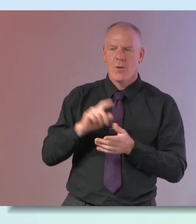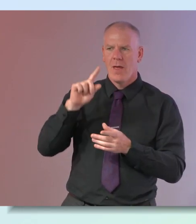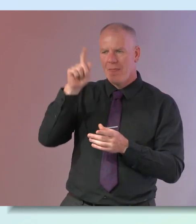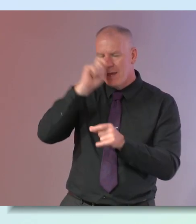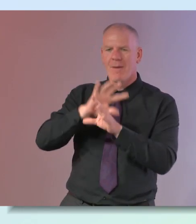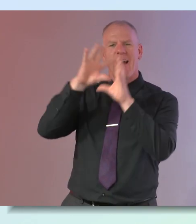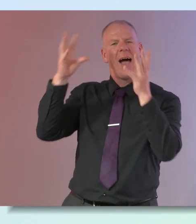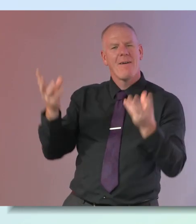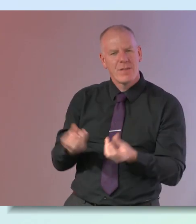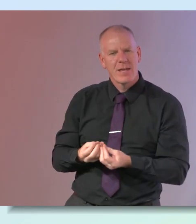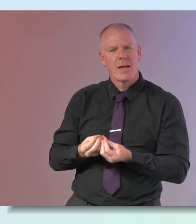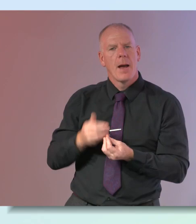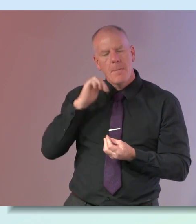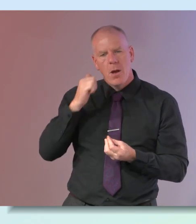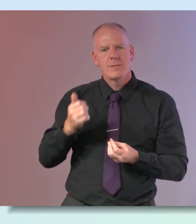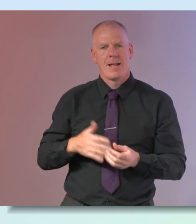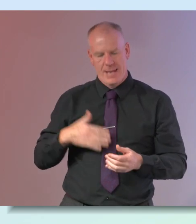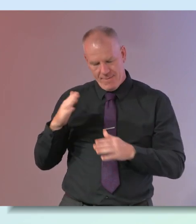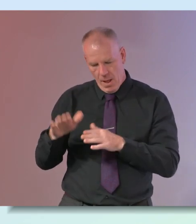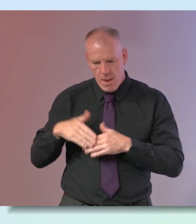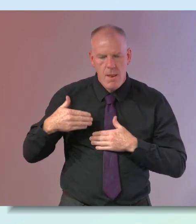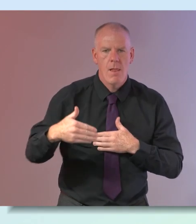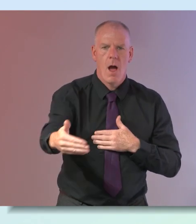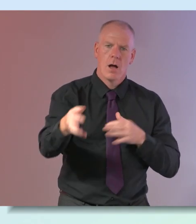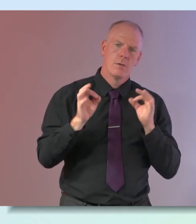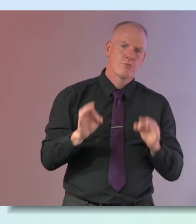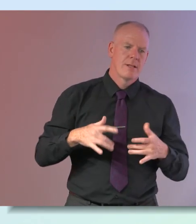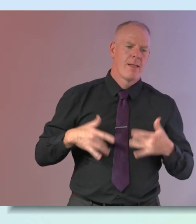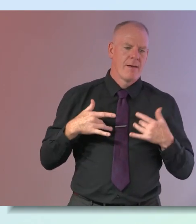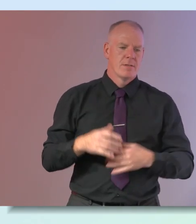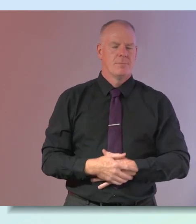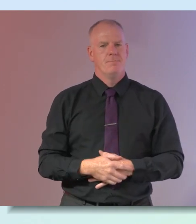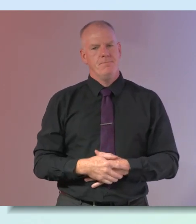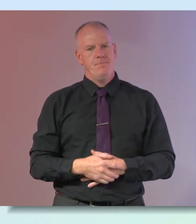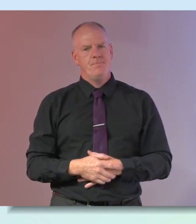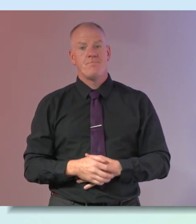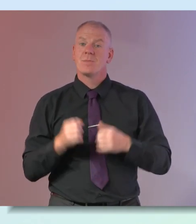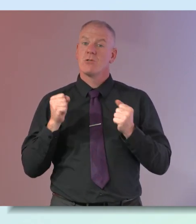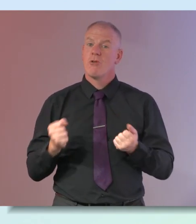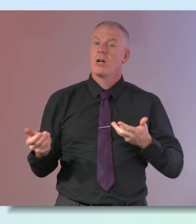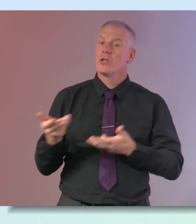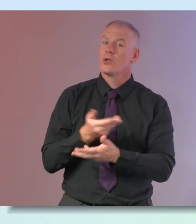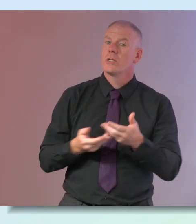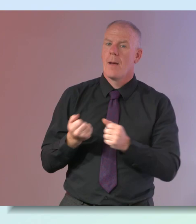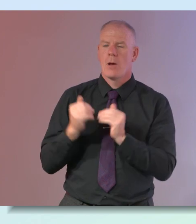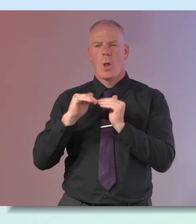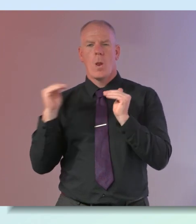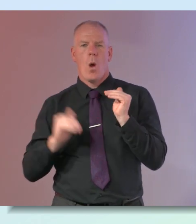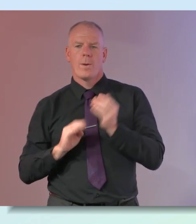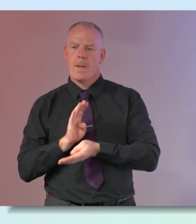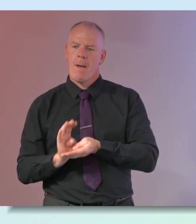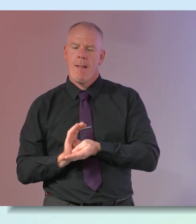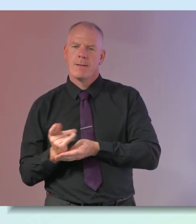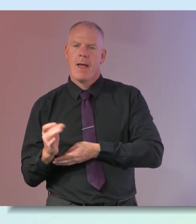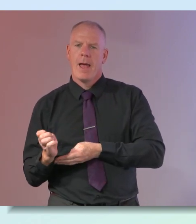how we live such what long and wonderful lives hopefully it's true and i think the whole discussion on lowering your biological age is is very